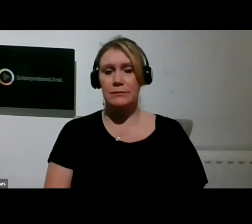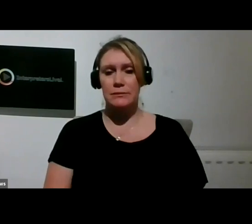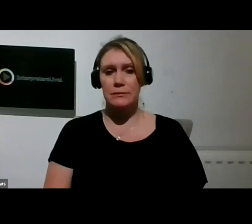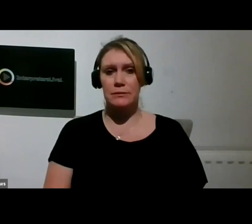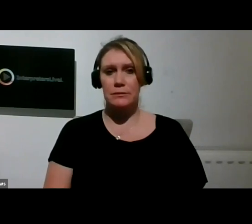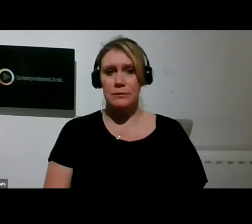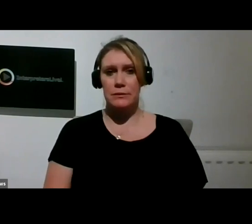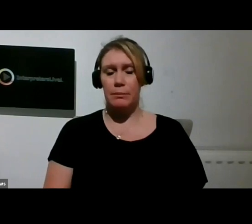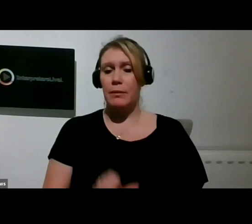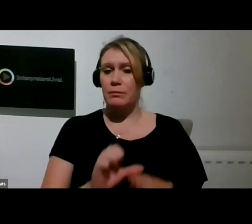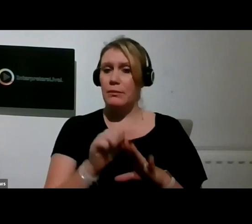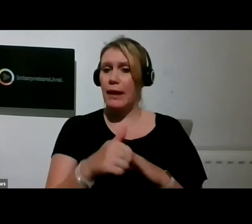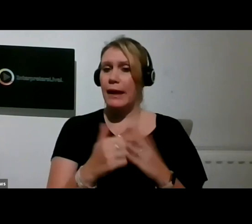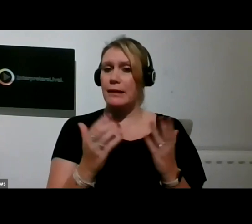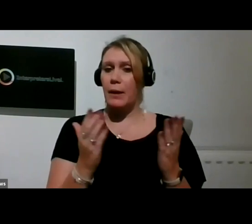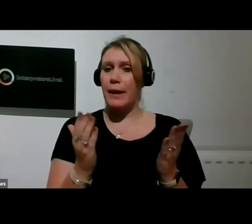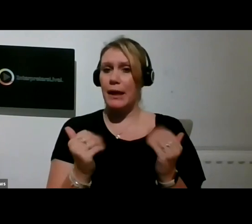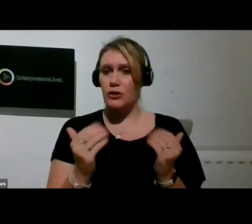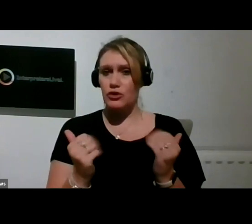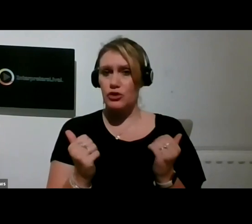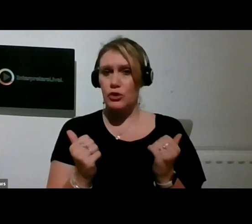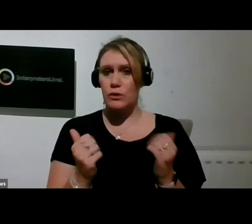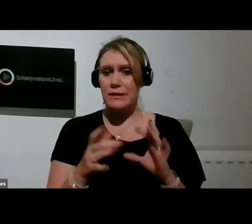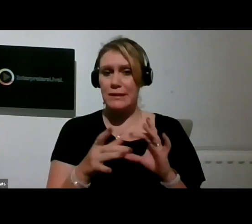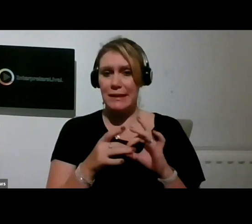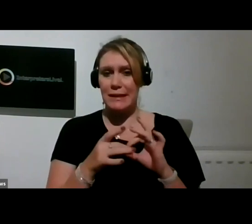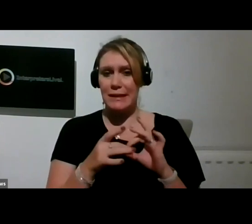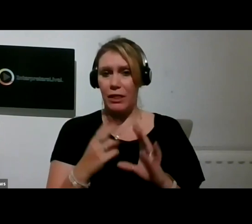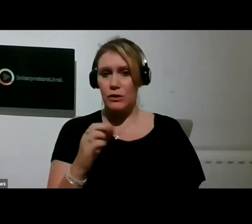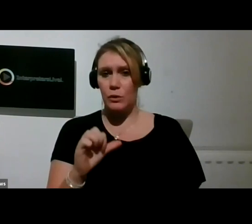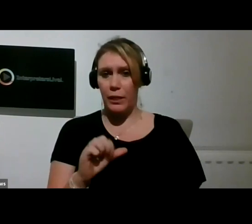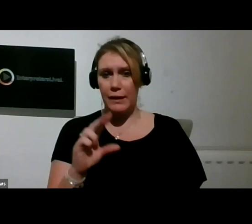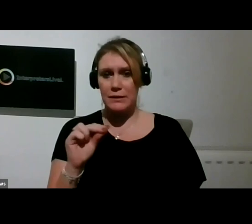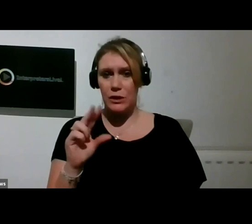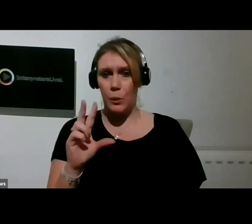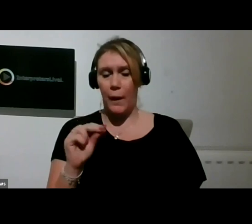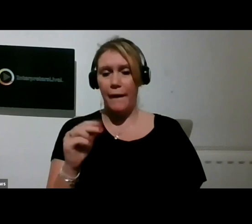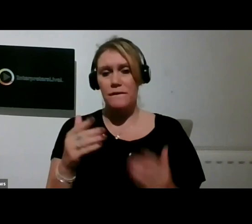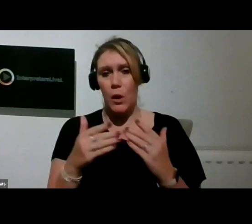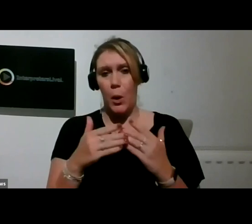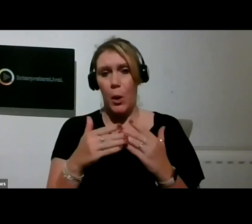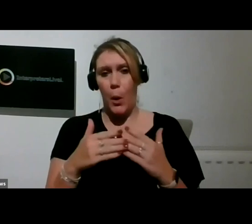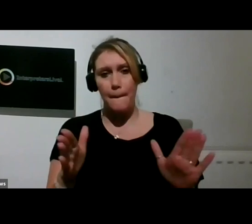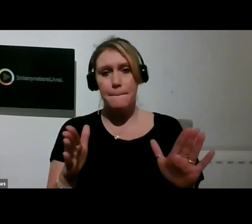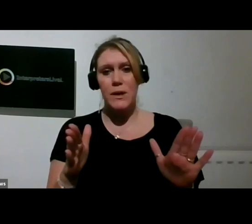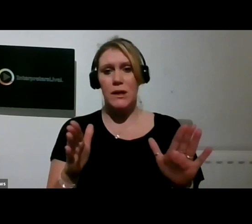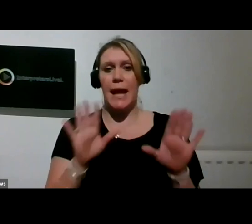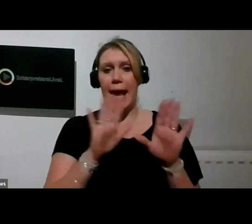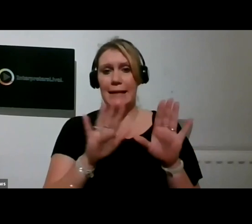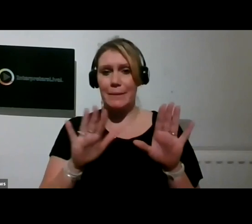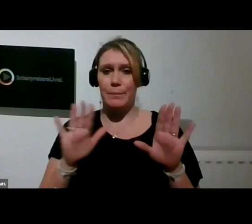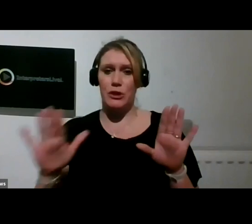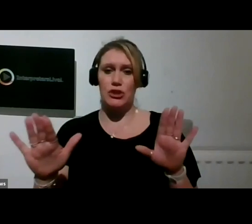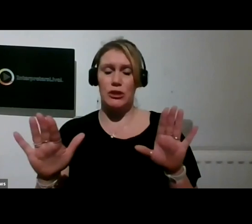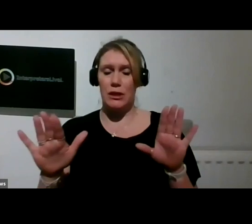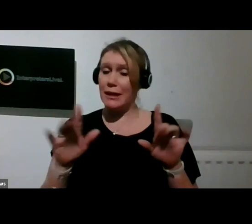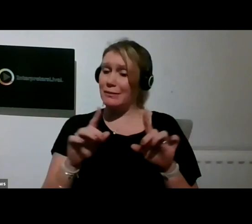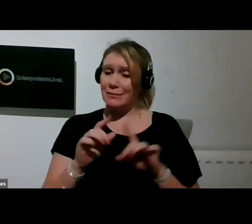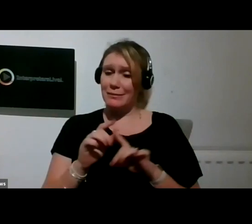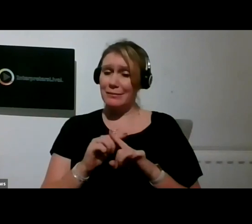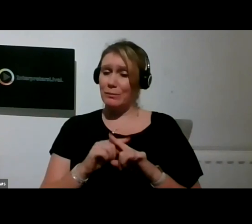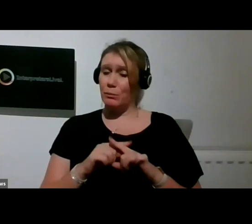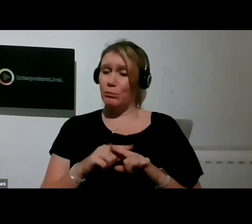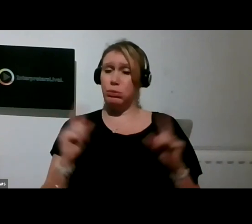I'm going to introduce you to the Together 2012 open exhibition. It's a very unusual open exhibition,